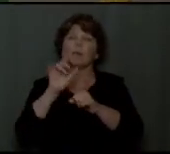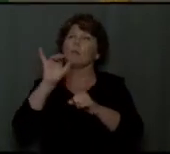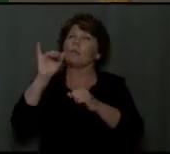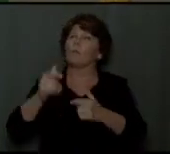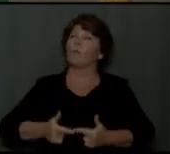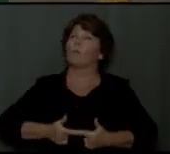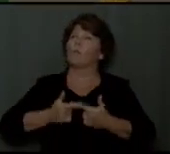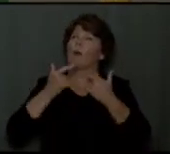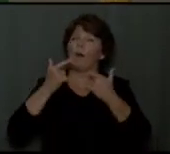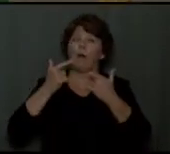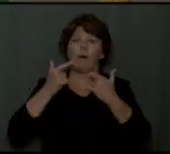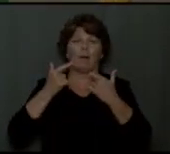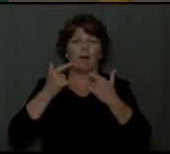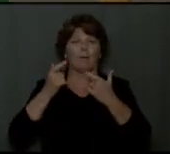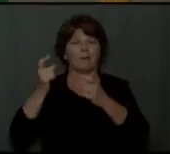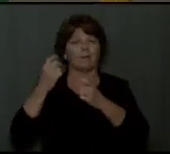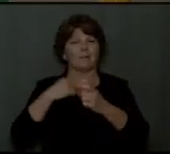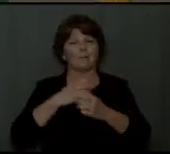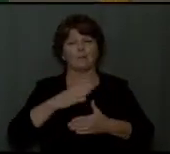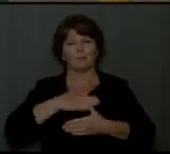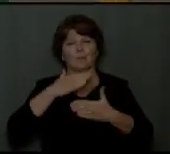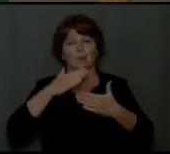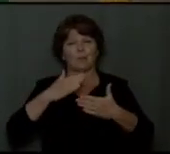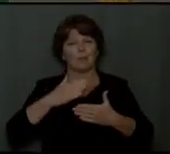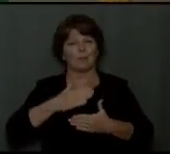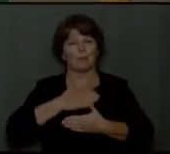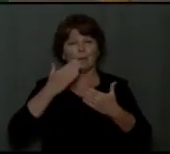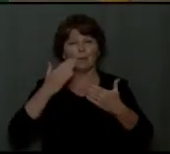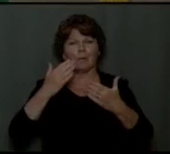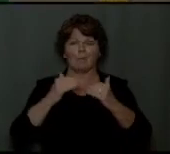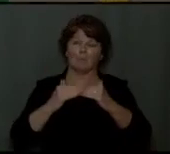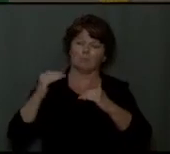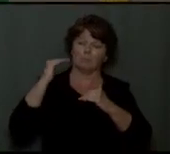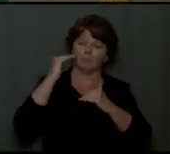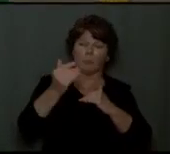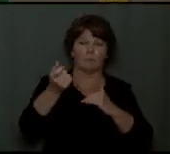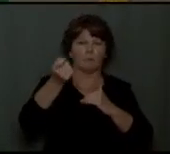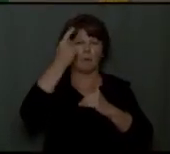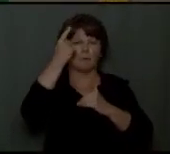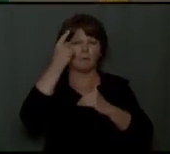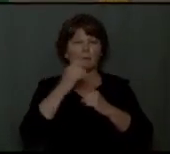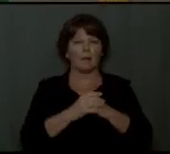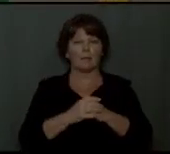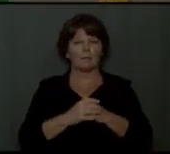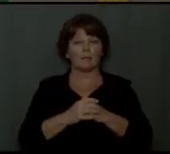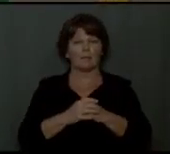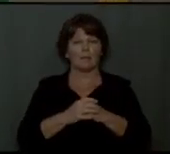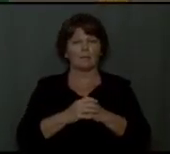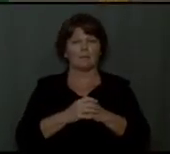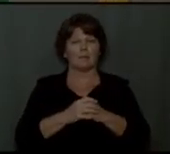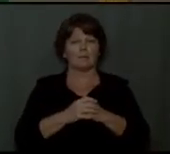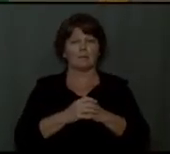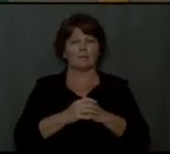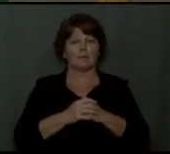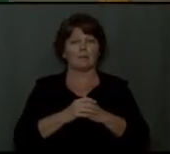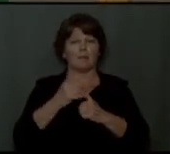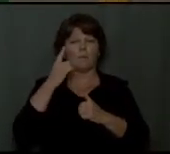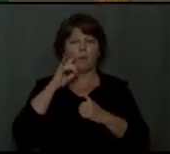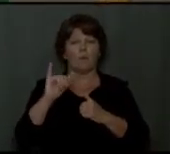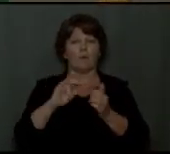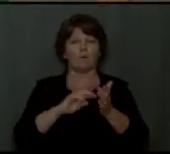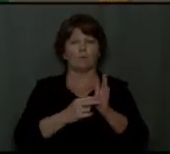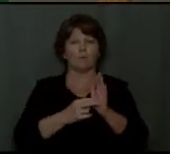And that gives us joy. The joy that surpasses all understanding. For this reason,